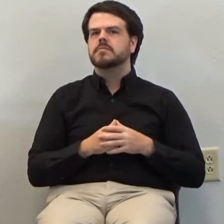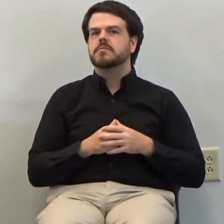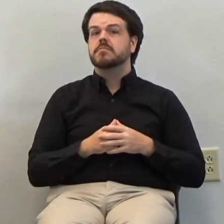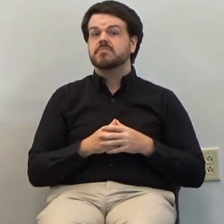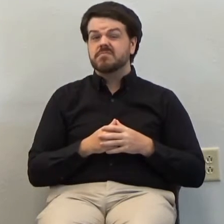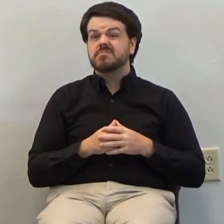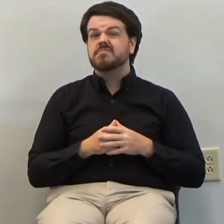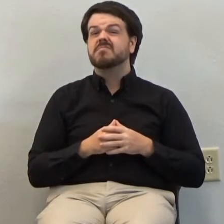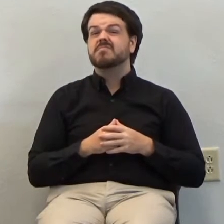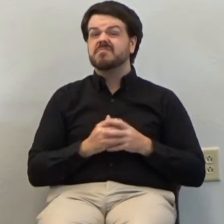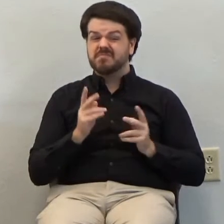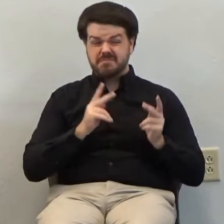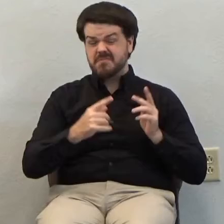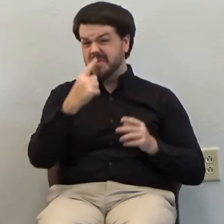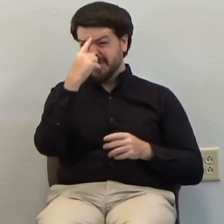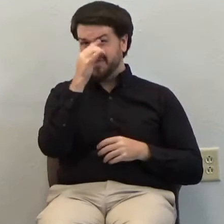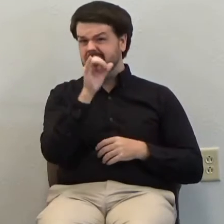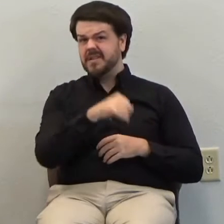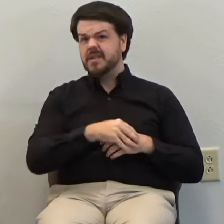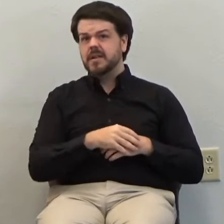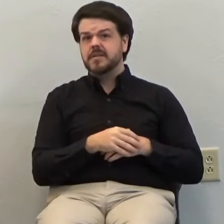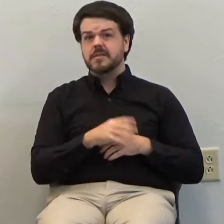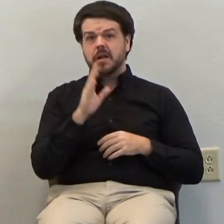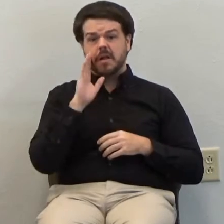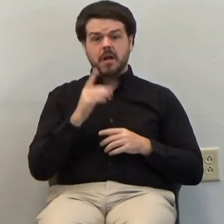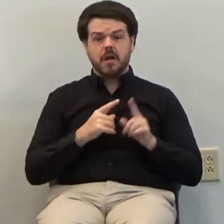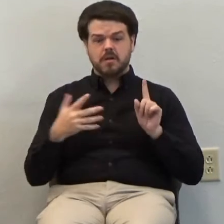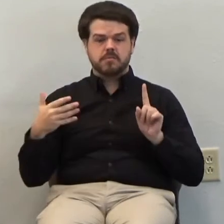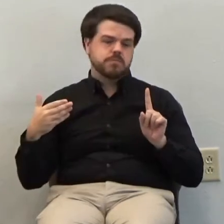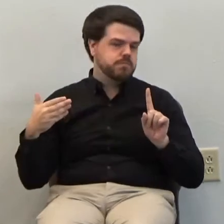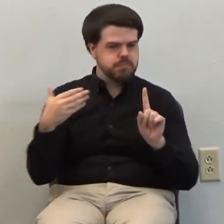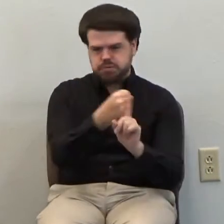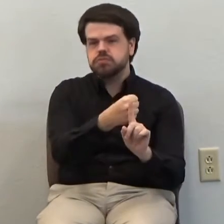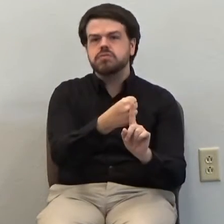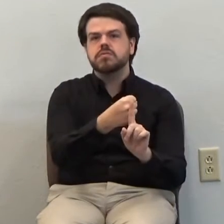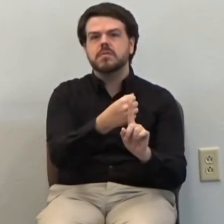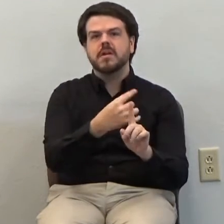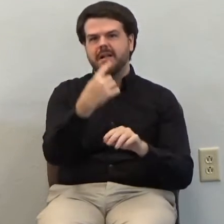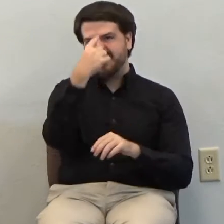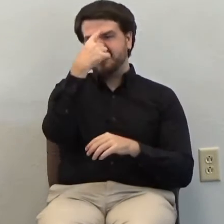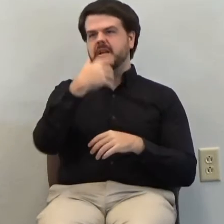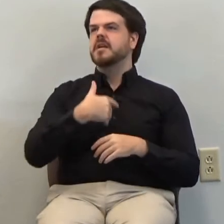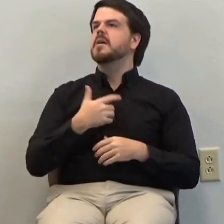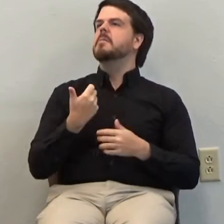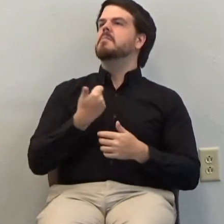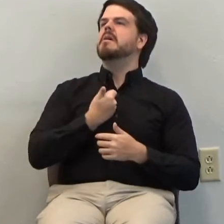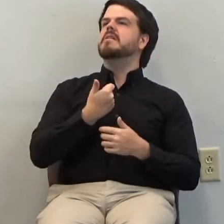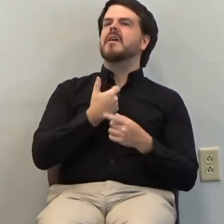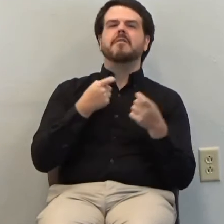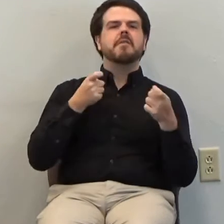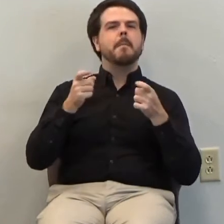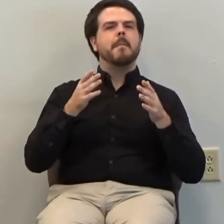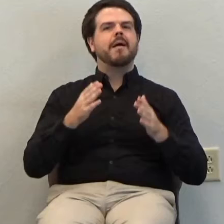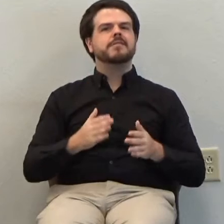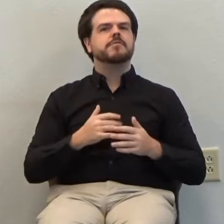People will do that kind of thing, throw themselves in front of a train saying, ha, I have been the master of my own life.